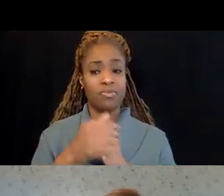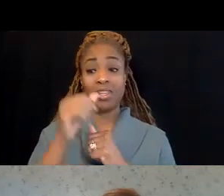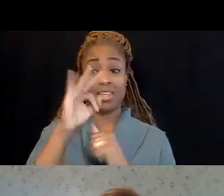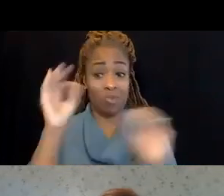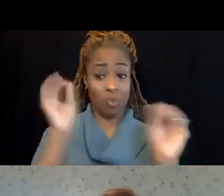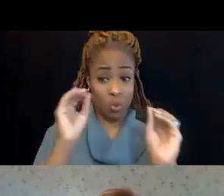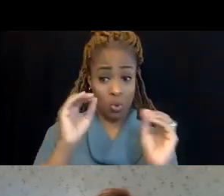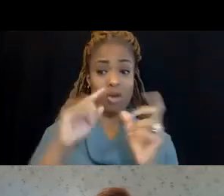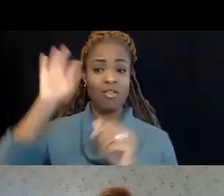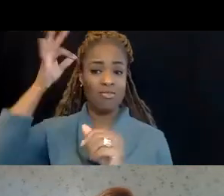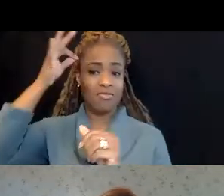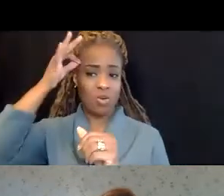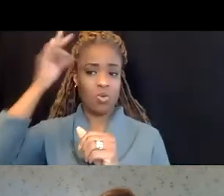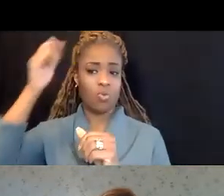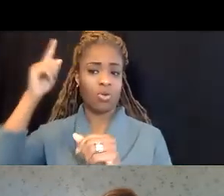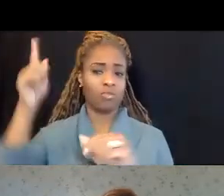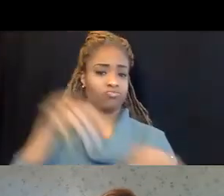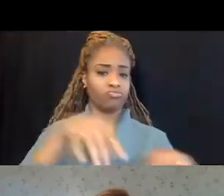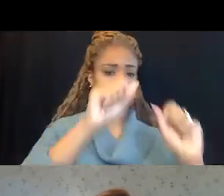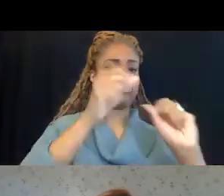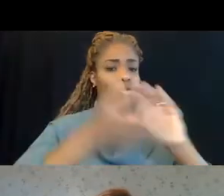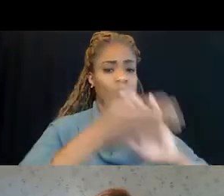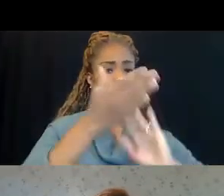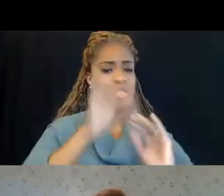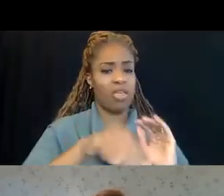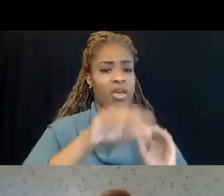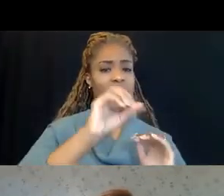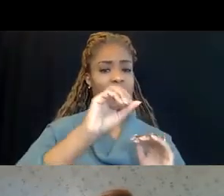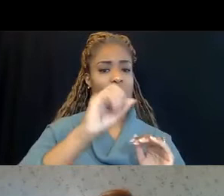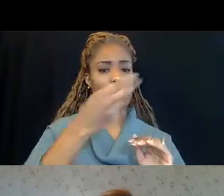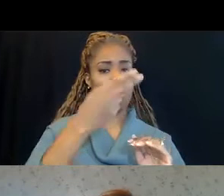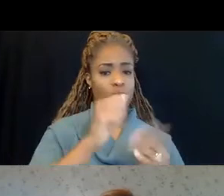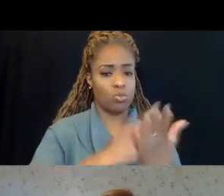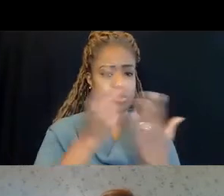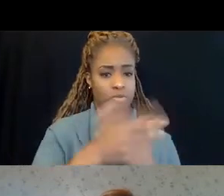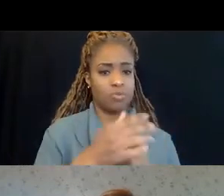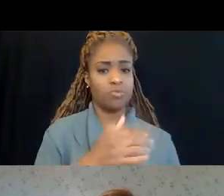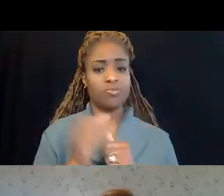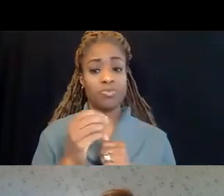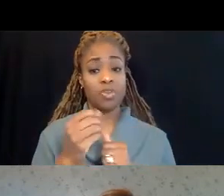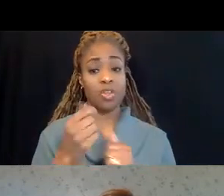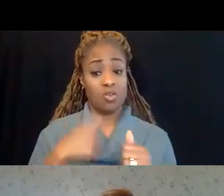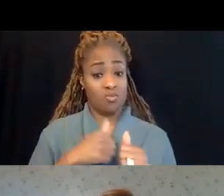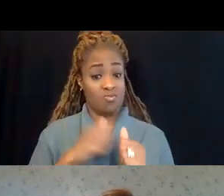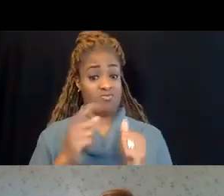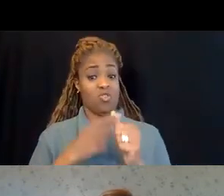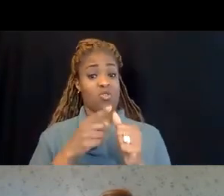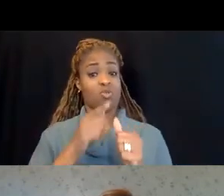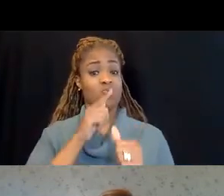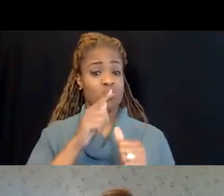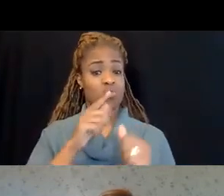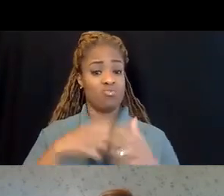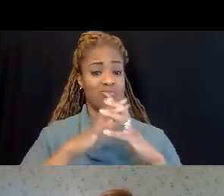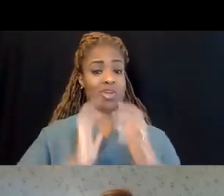and run their OSHA program. So in Michigan, we were one of those that chose to run our own state program.